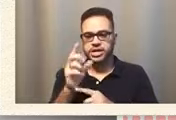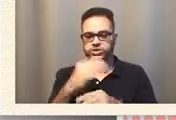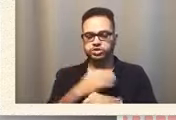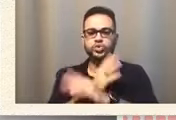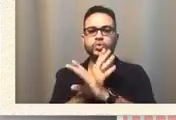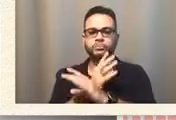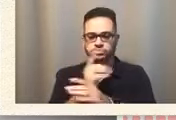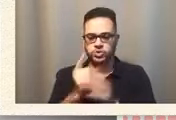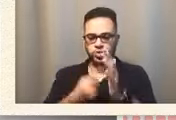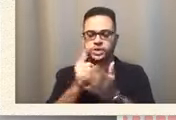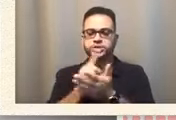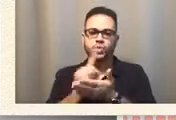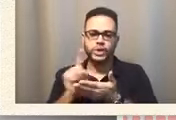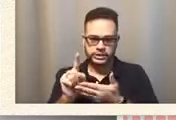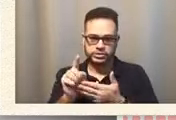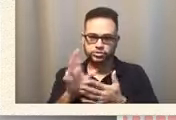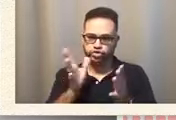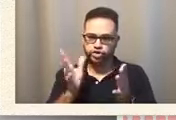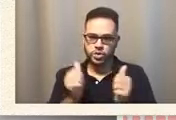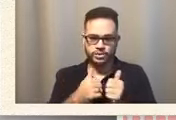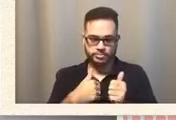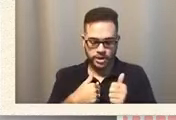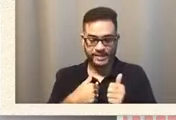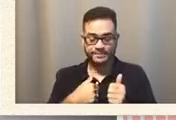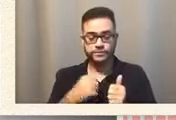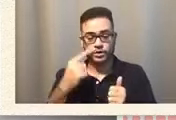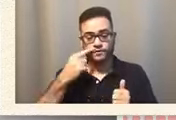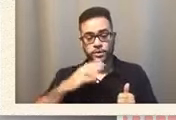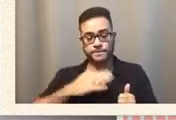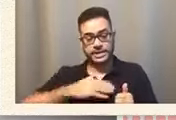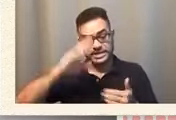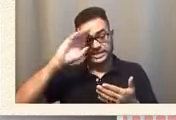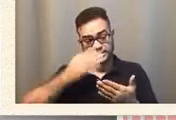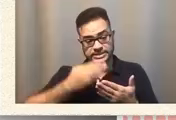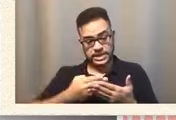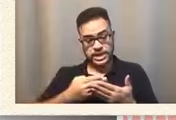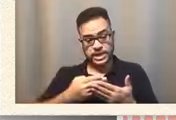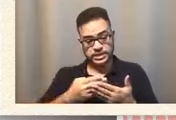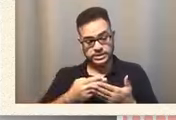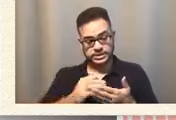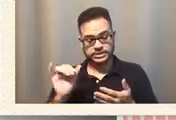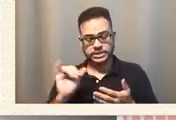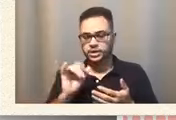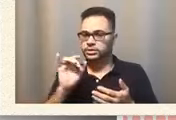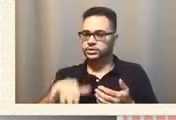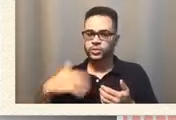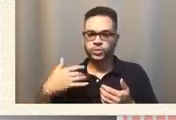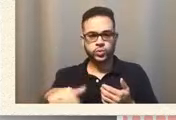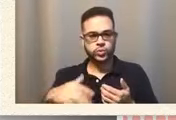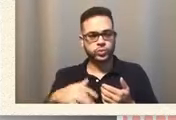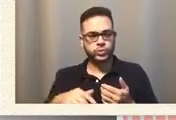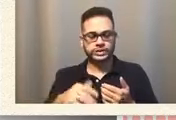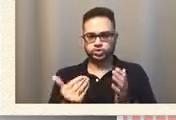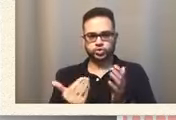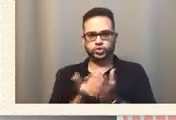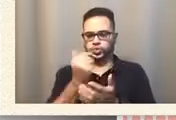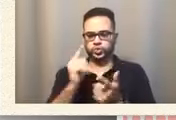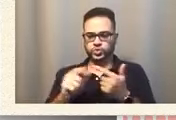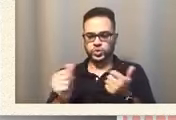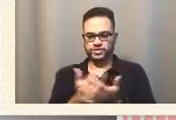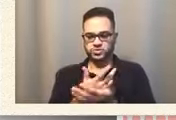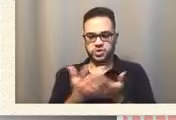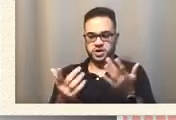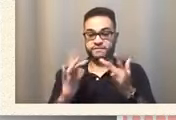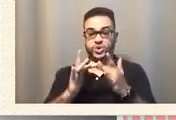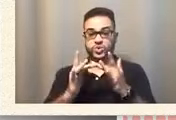That's And for my son, it's like, this is so virtual. It's so new to everyone. So